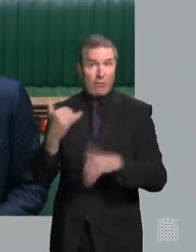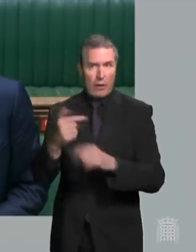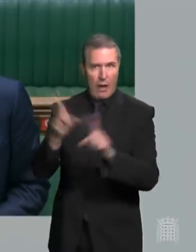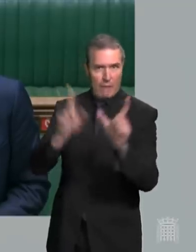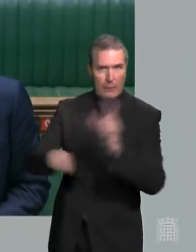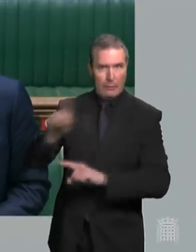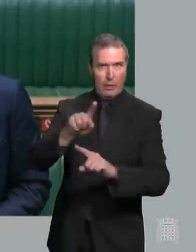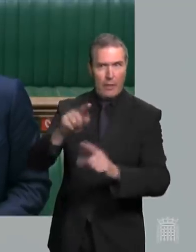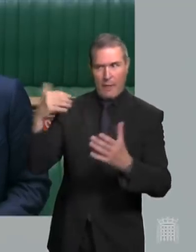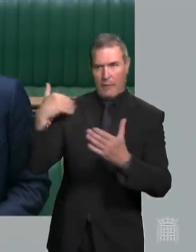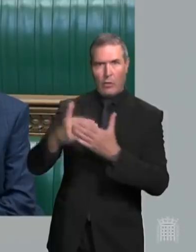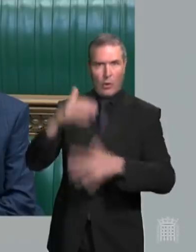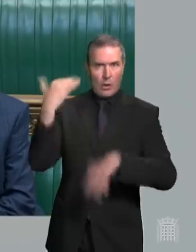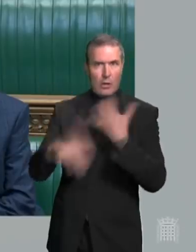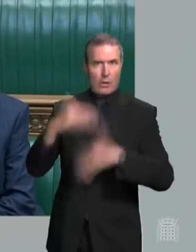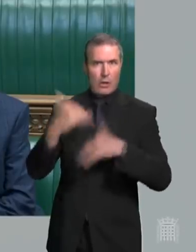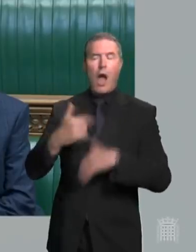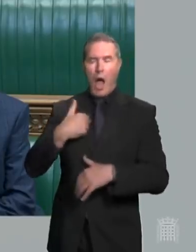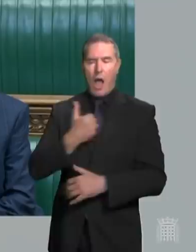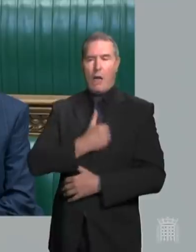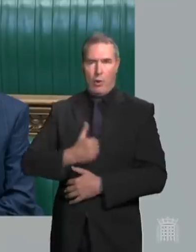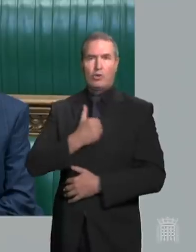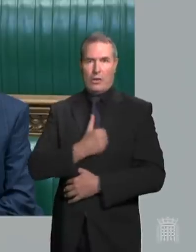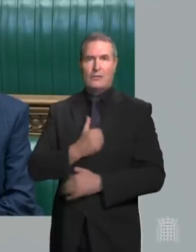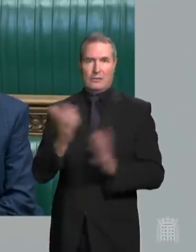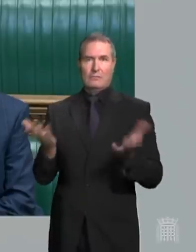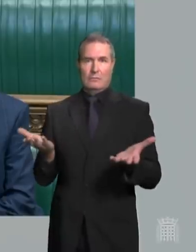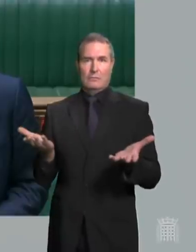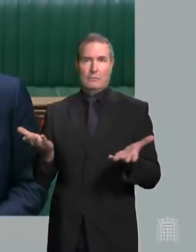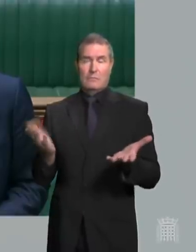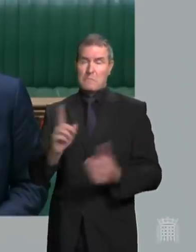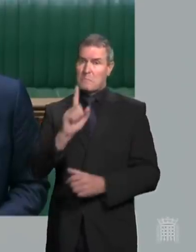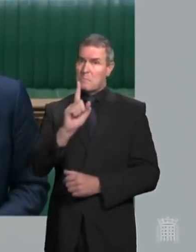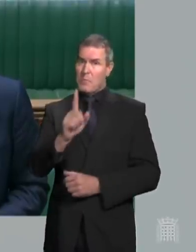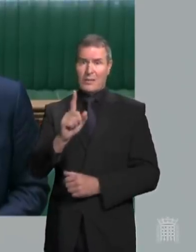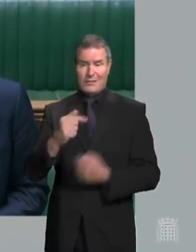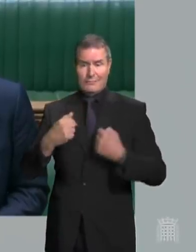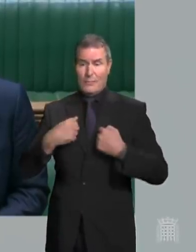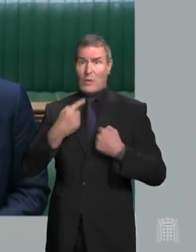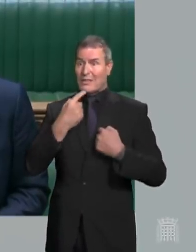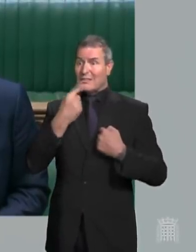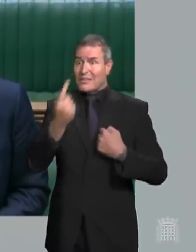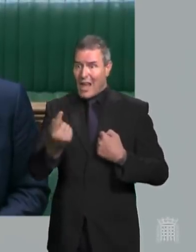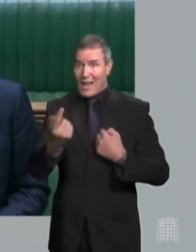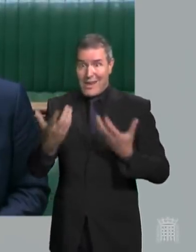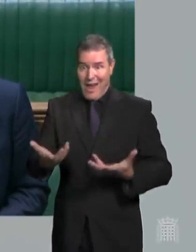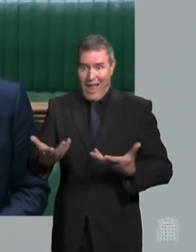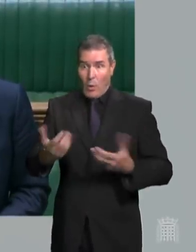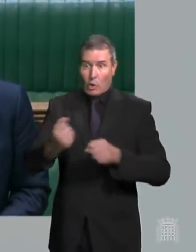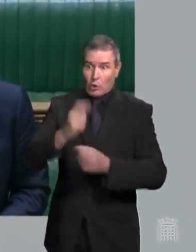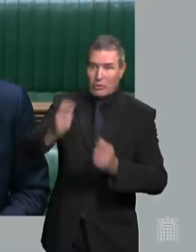have endured and all I can say is that nothing I can say or do can